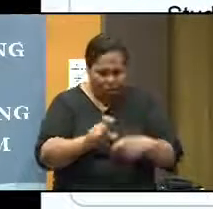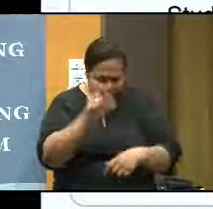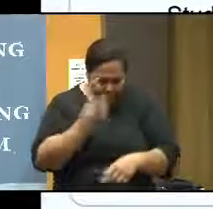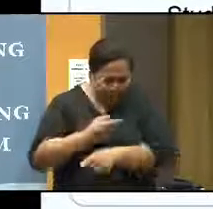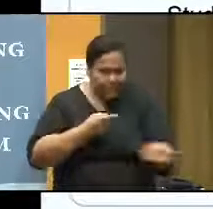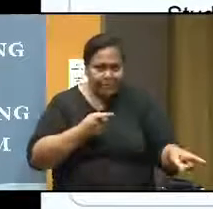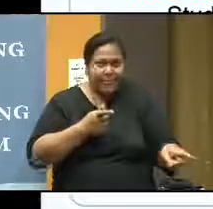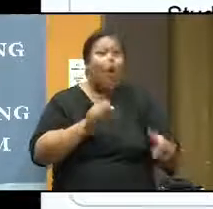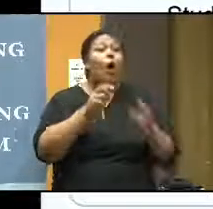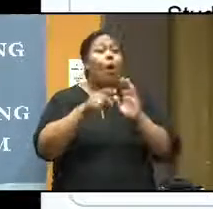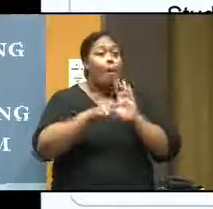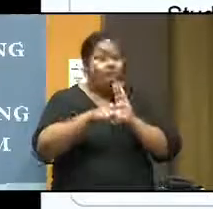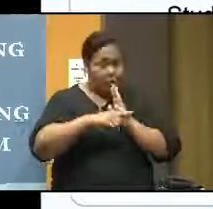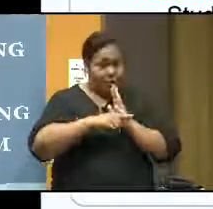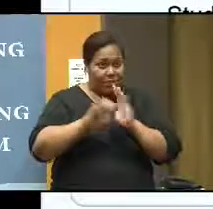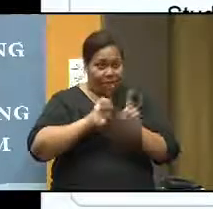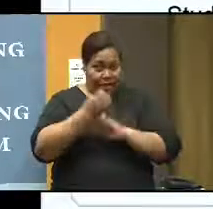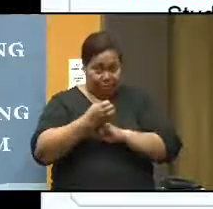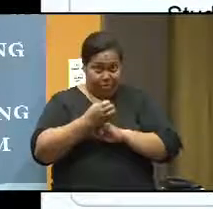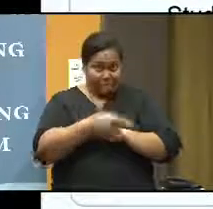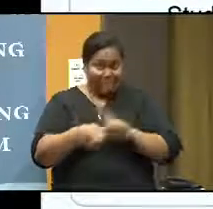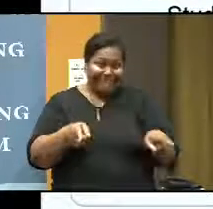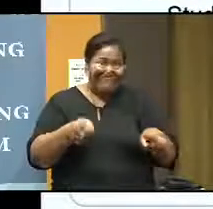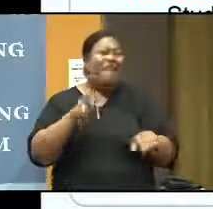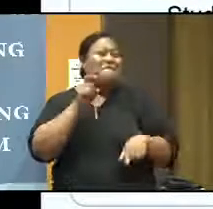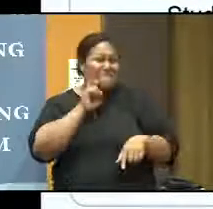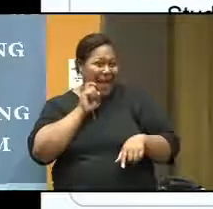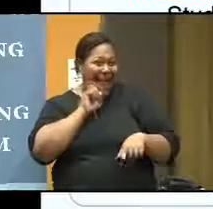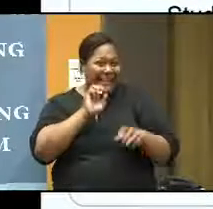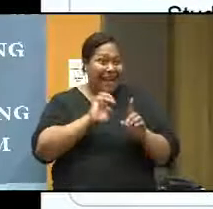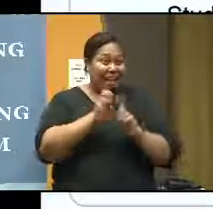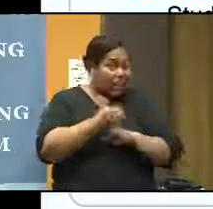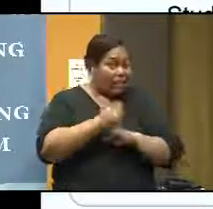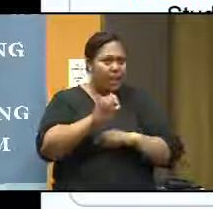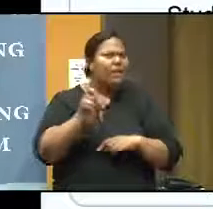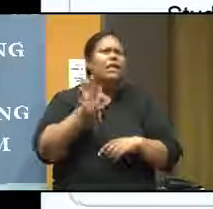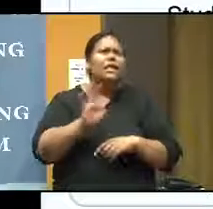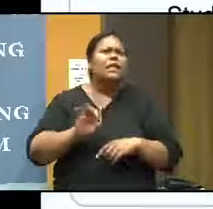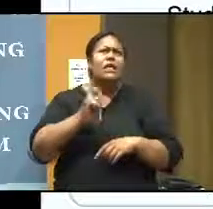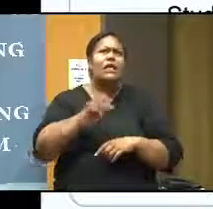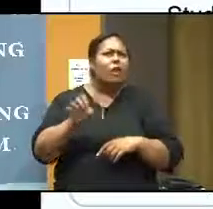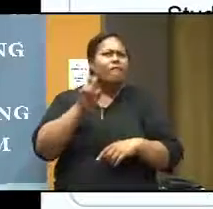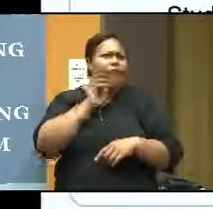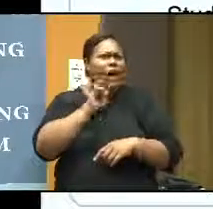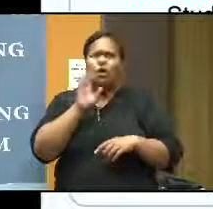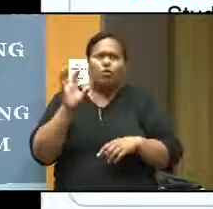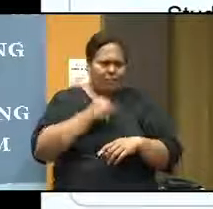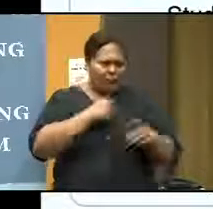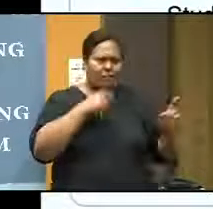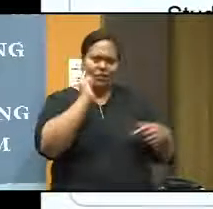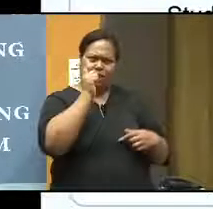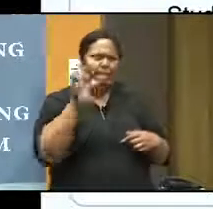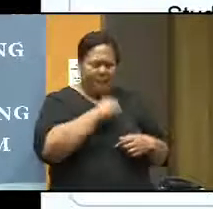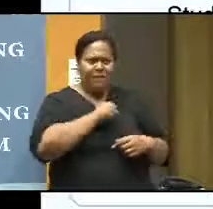positive environment, a little bit humorous environment. If it is not there, at times, you might have to create it. And I think even